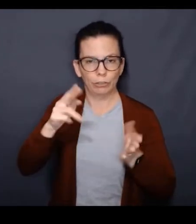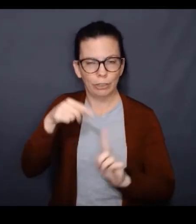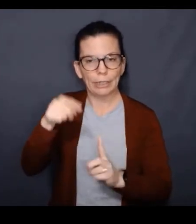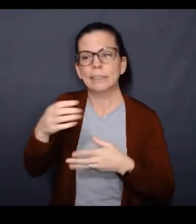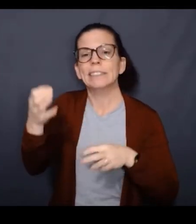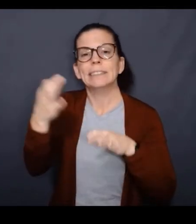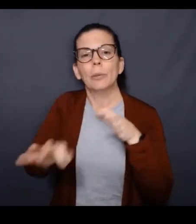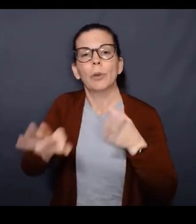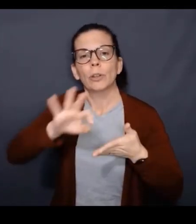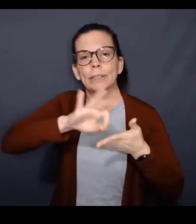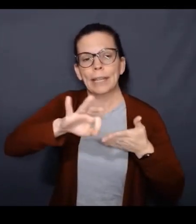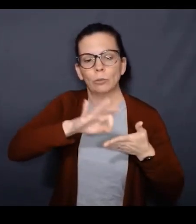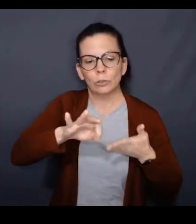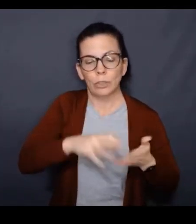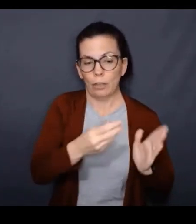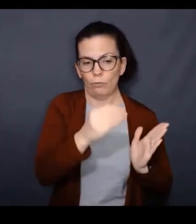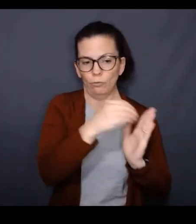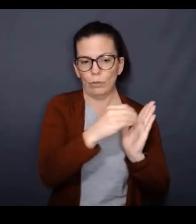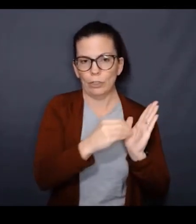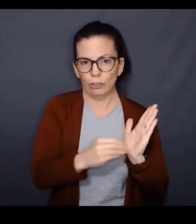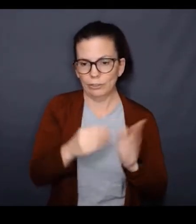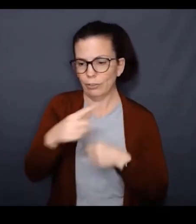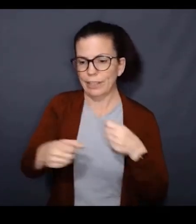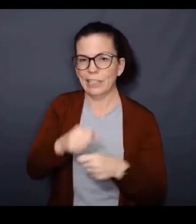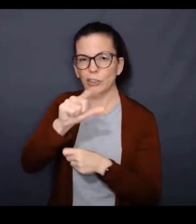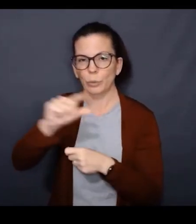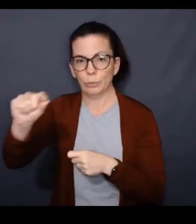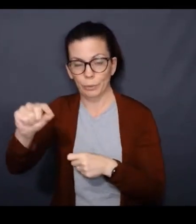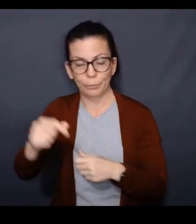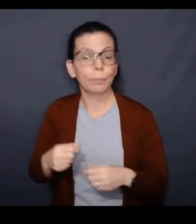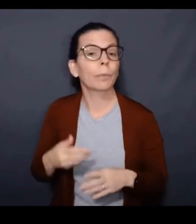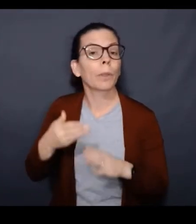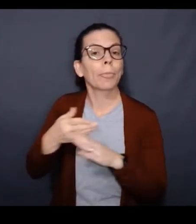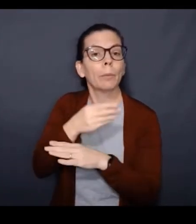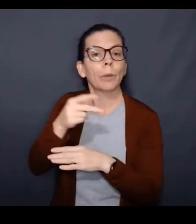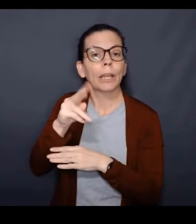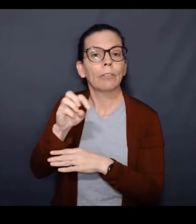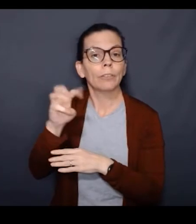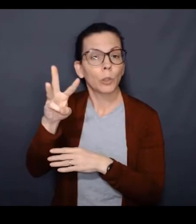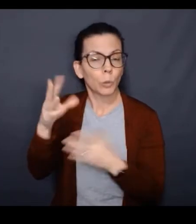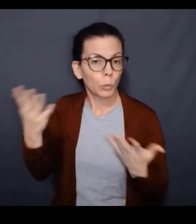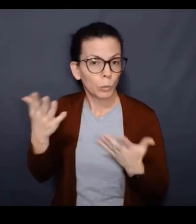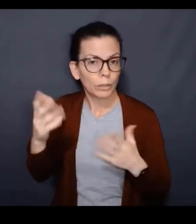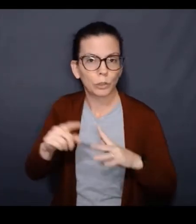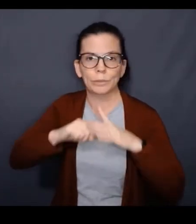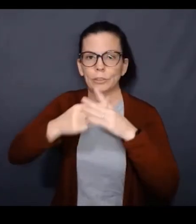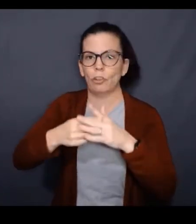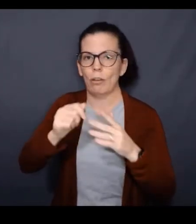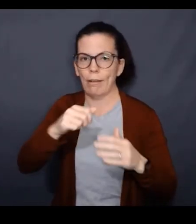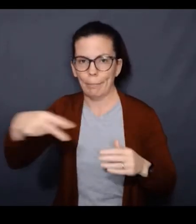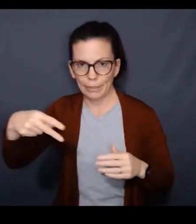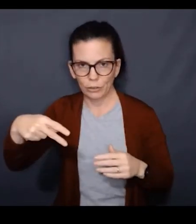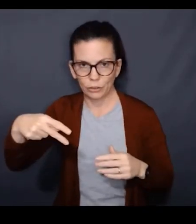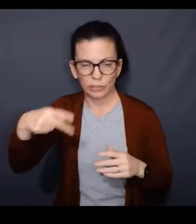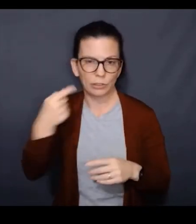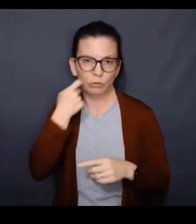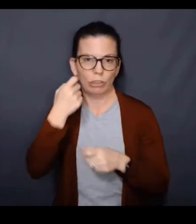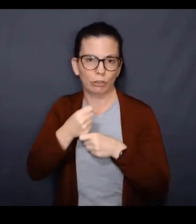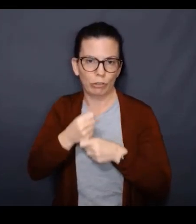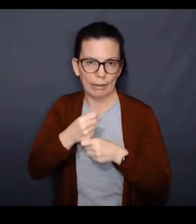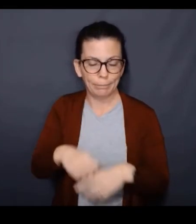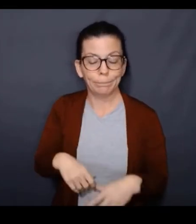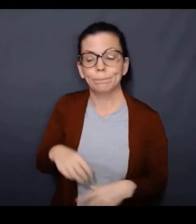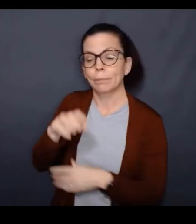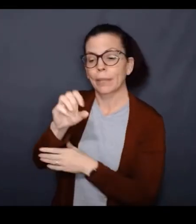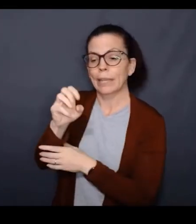and doing a simple count of the records in the year 2020. For the preview, you need to go ahead and start the application